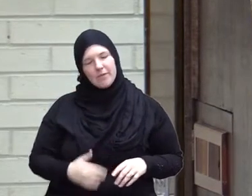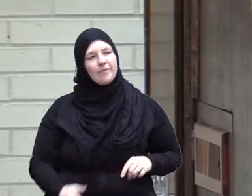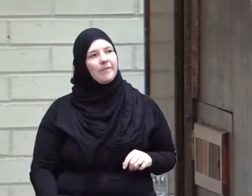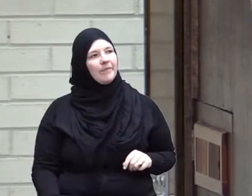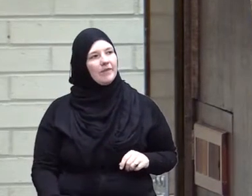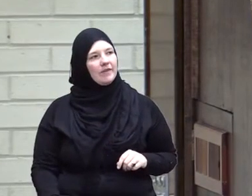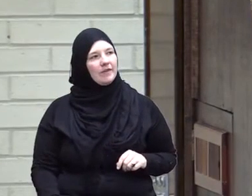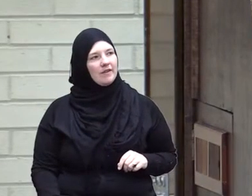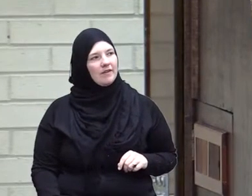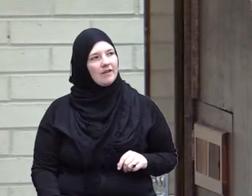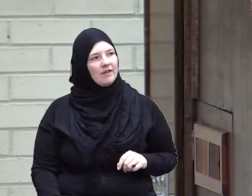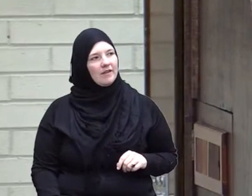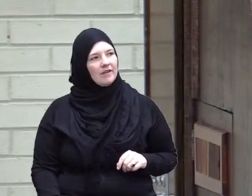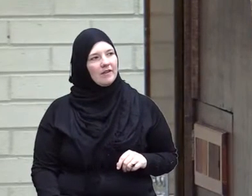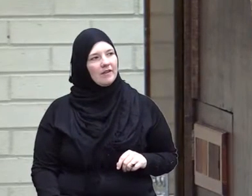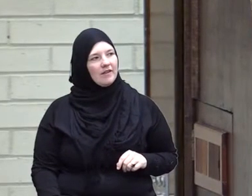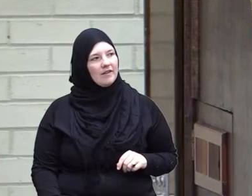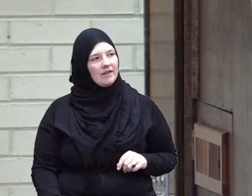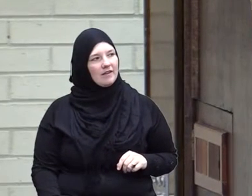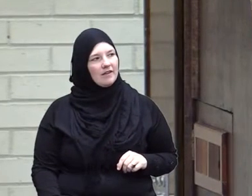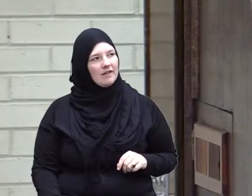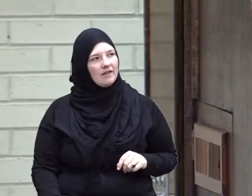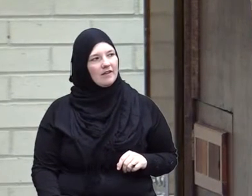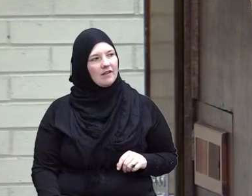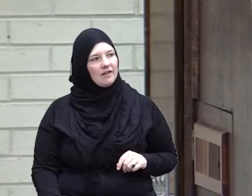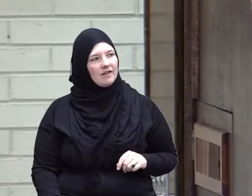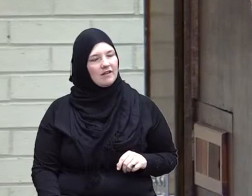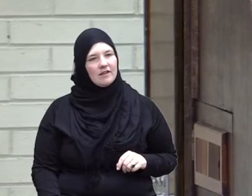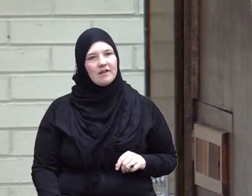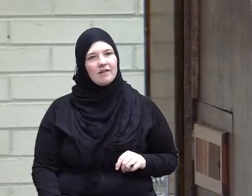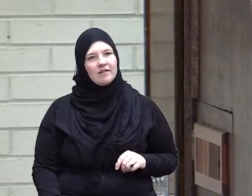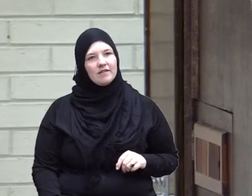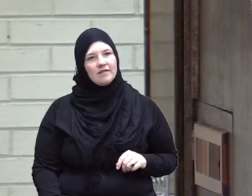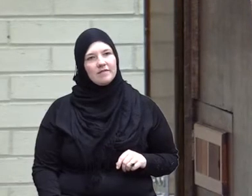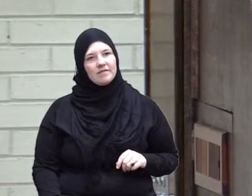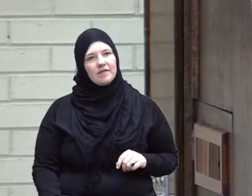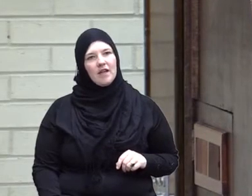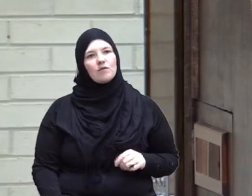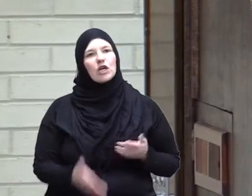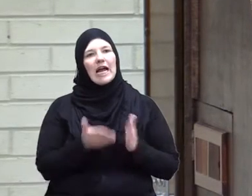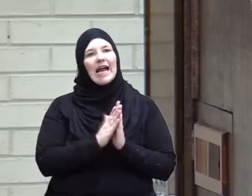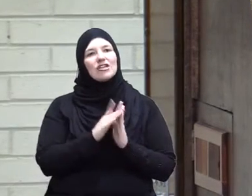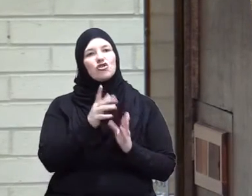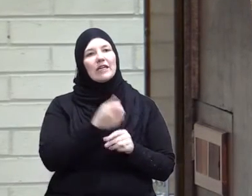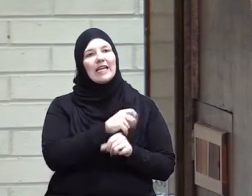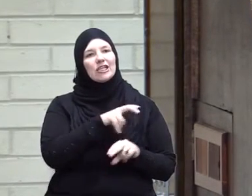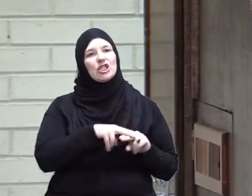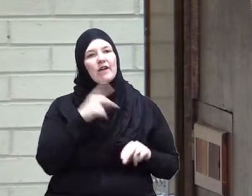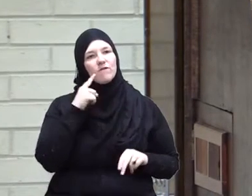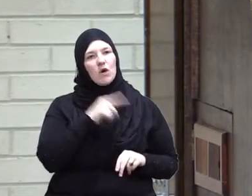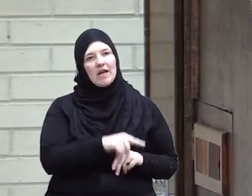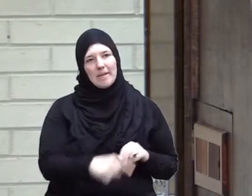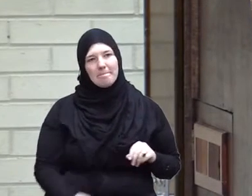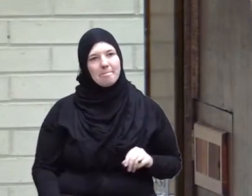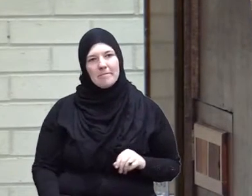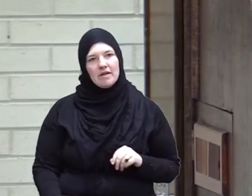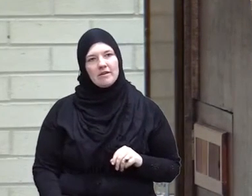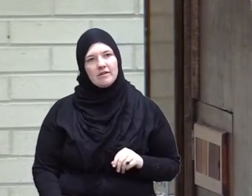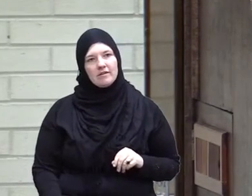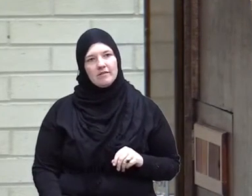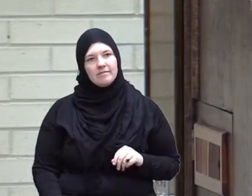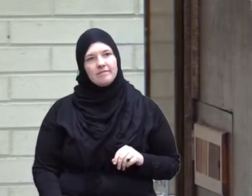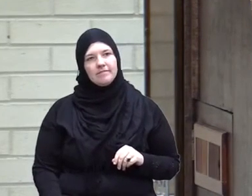so do you enjoy people to do what is good and what's righteous and forget